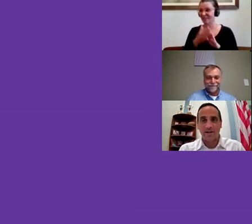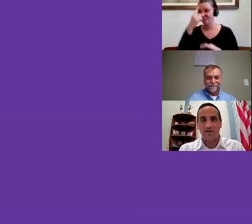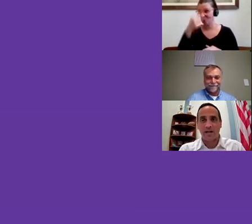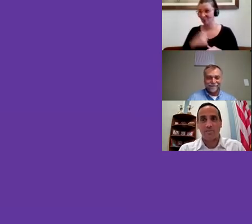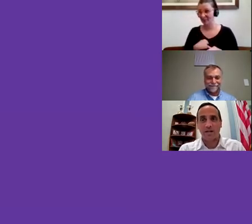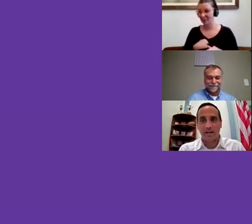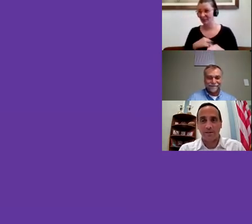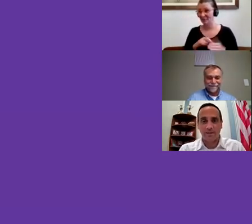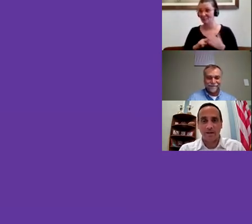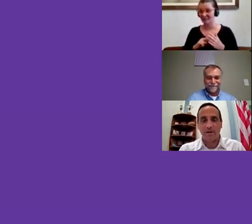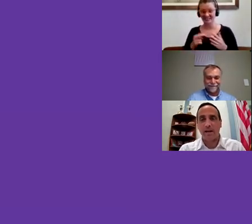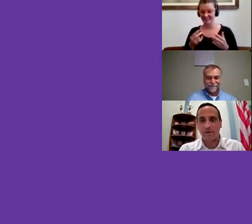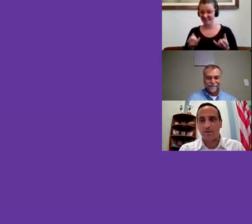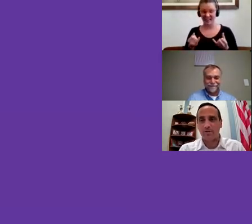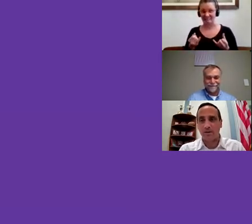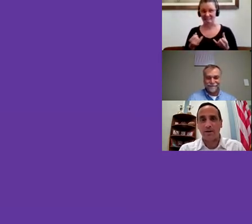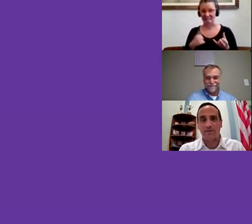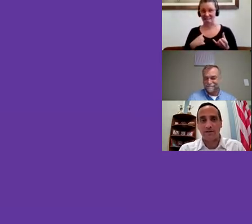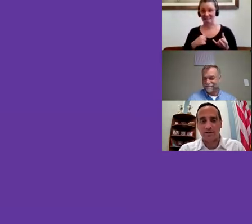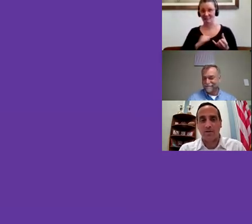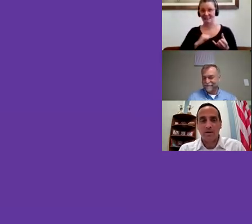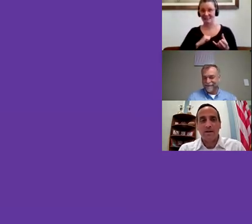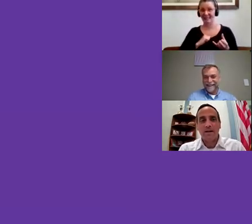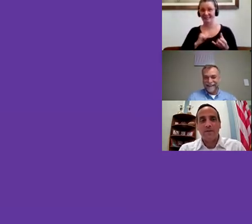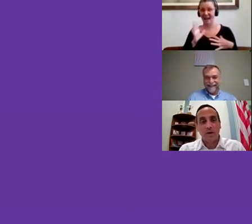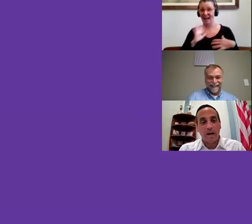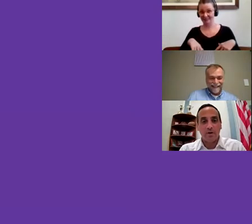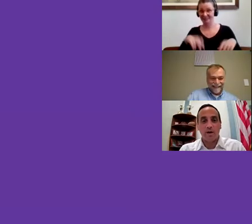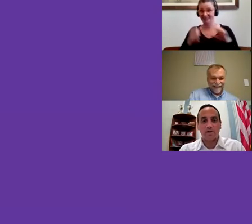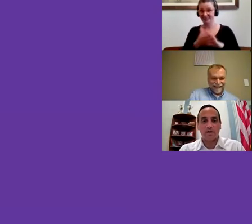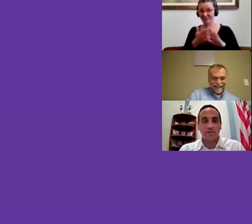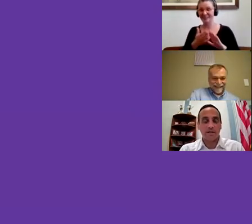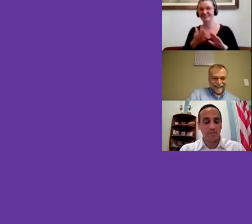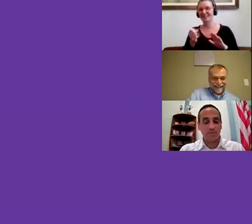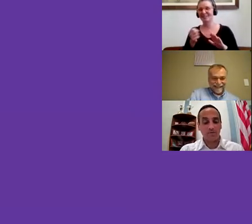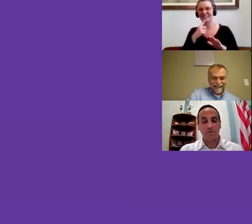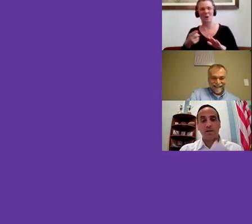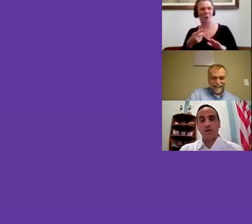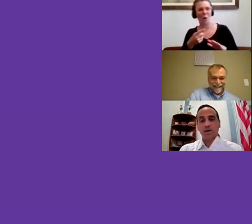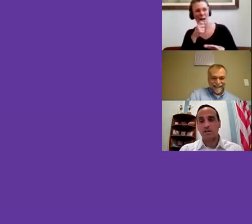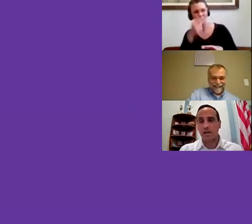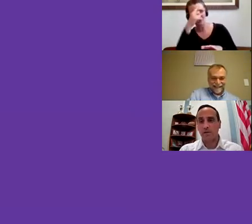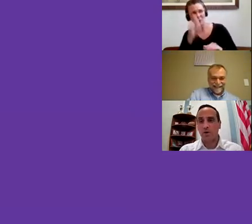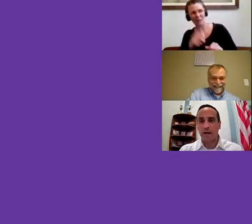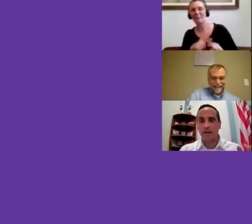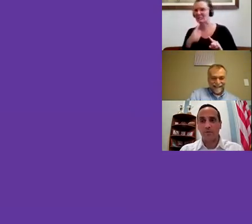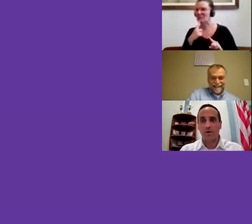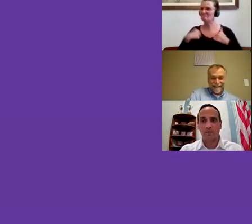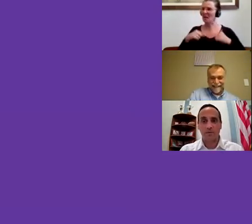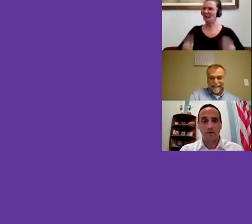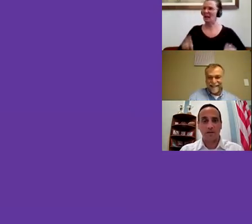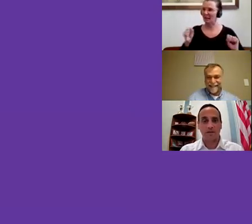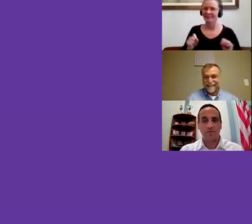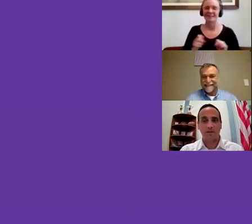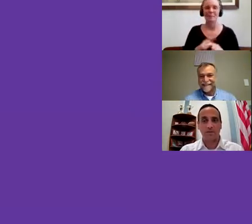and they challenged me that they bet I couldn't do it effectively. So if you have a question and some of you submitted questions, I am going to go back and forth